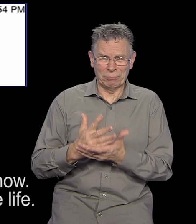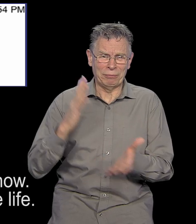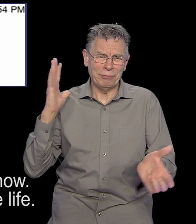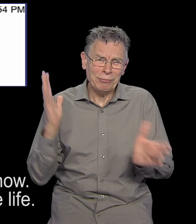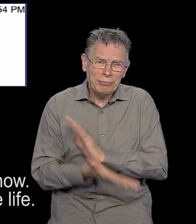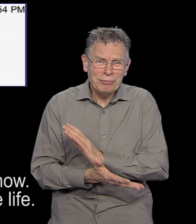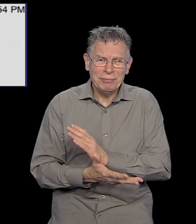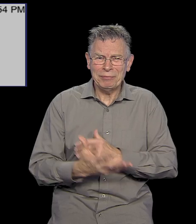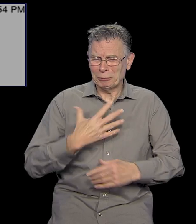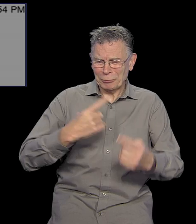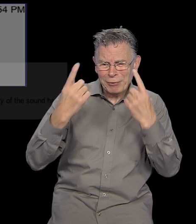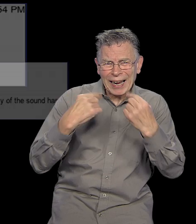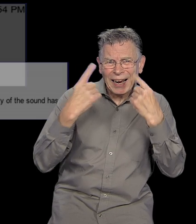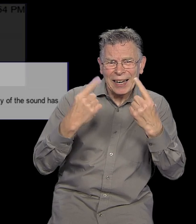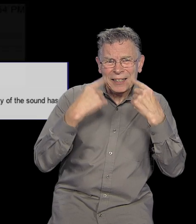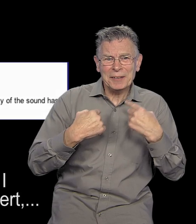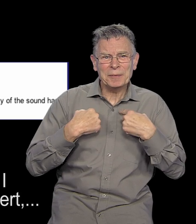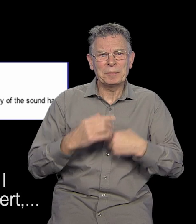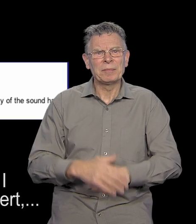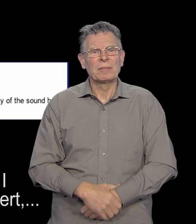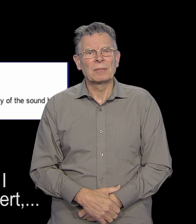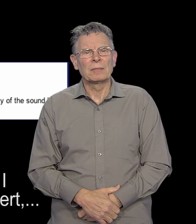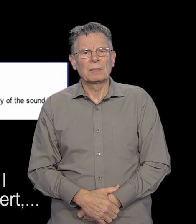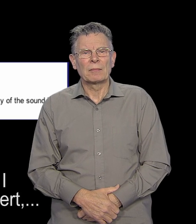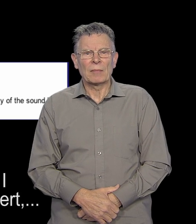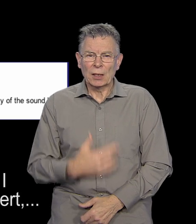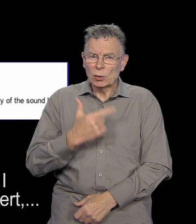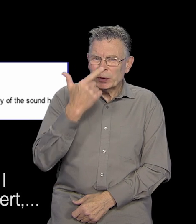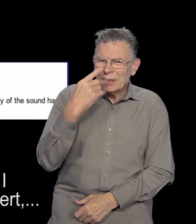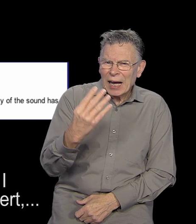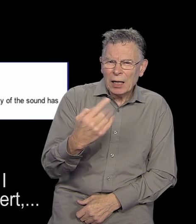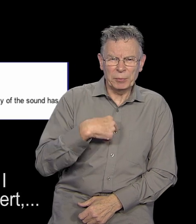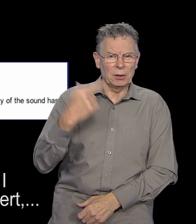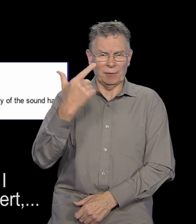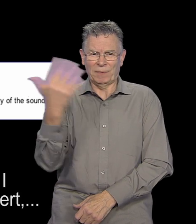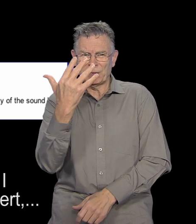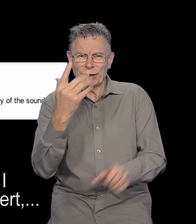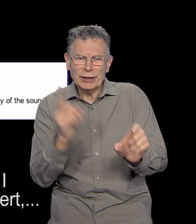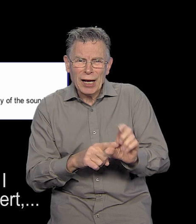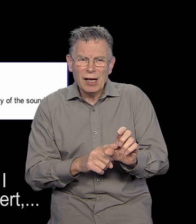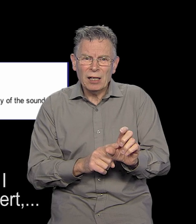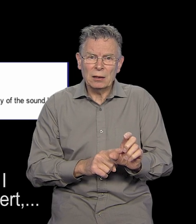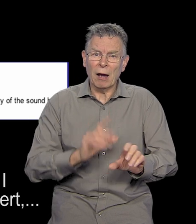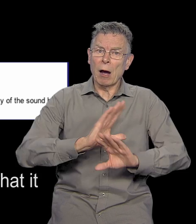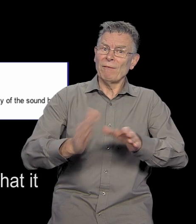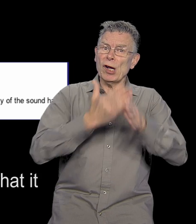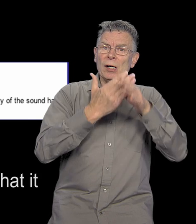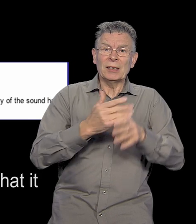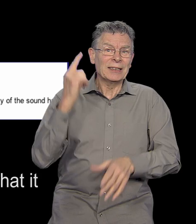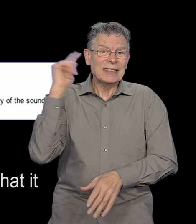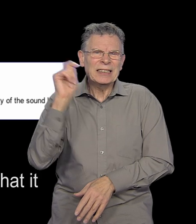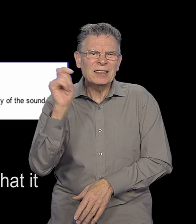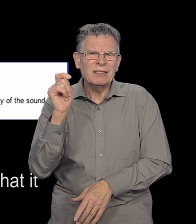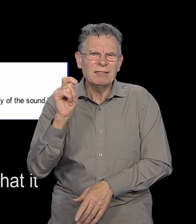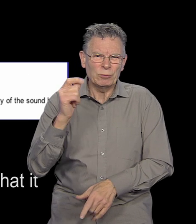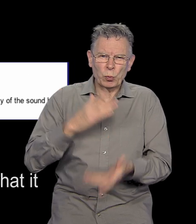be ruining my whole life. I want to cry now. I've had it for 15 years. I originally got tea after a loud concert, but for 15